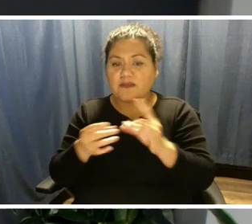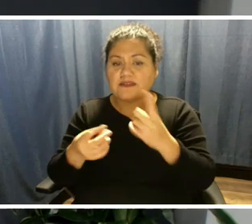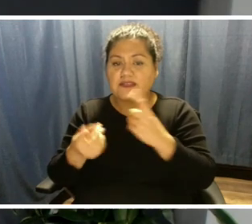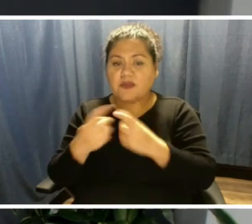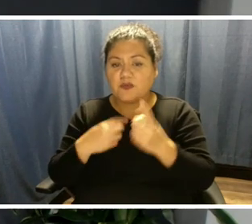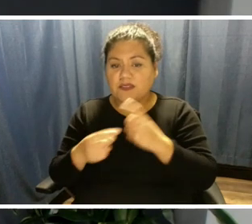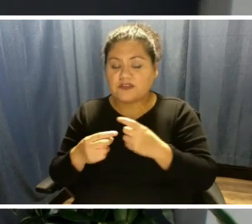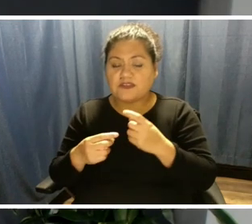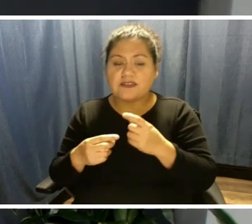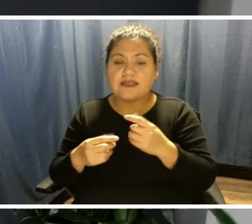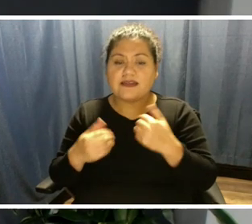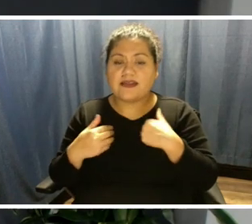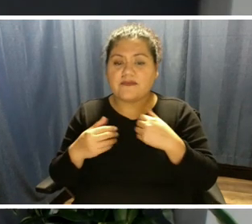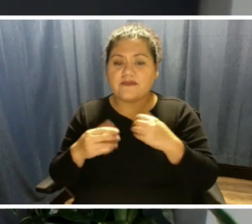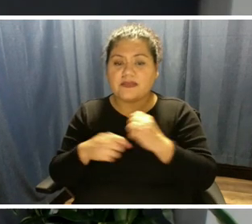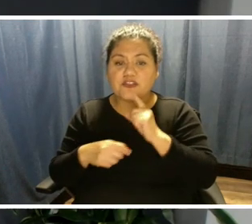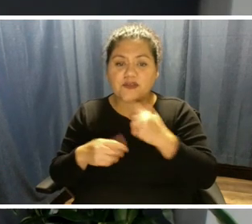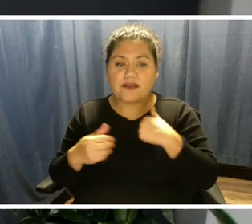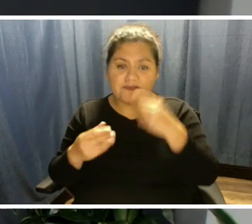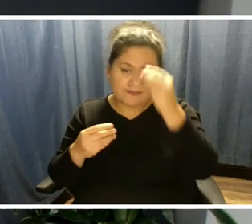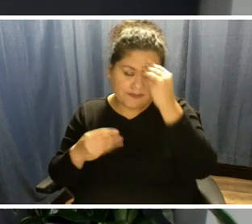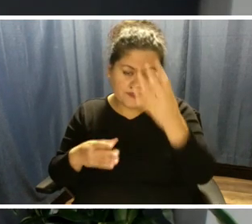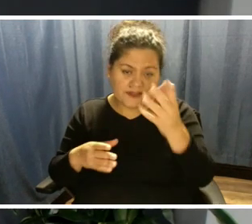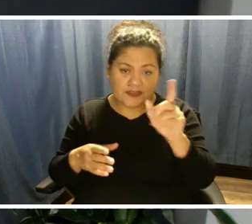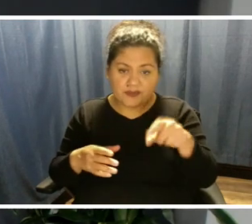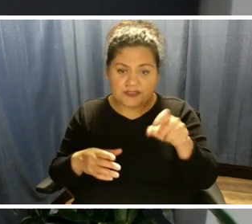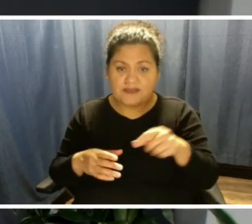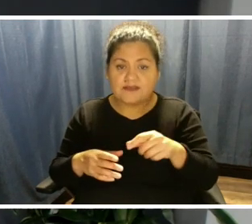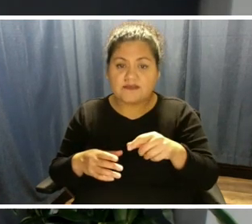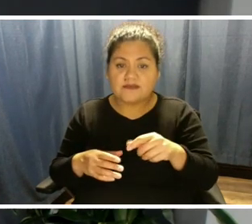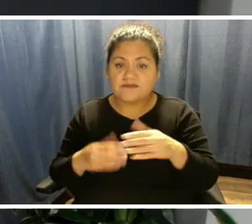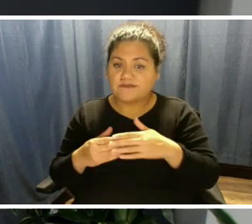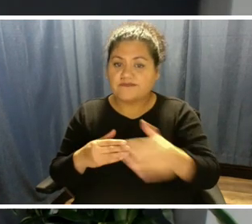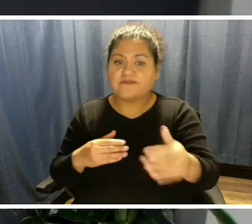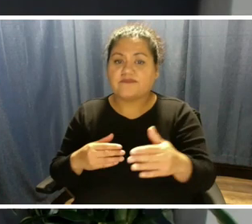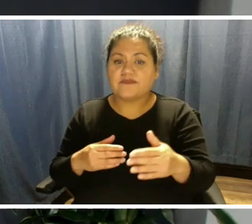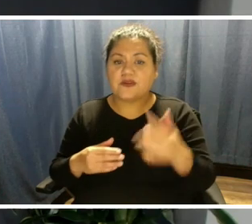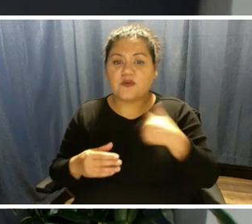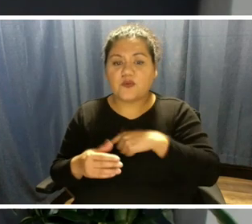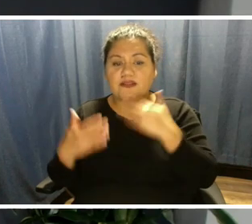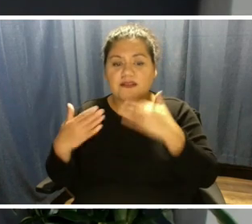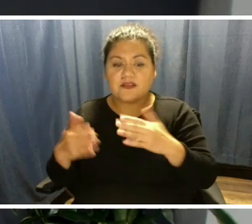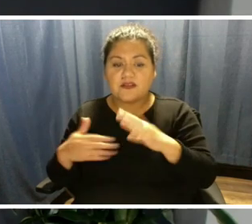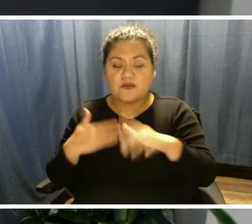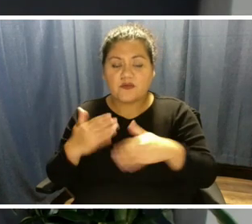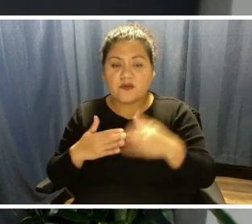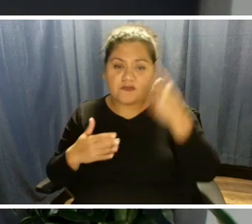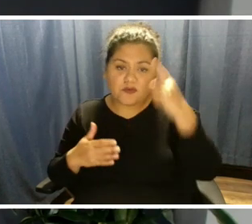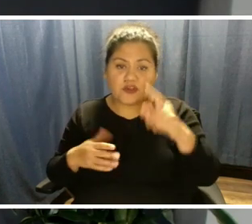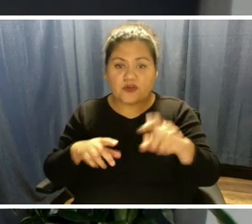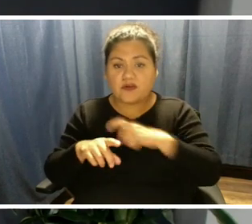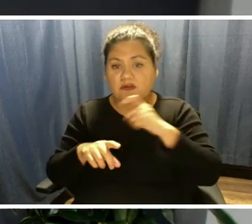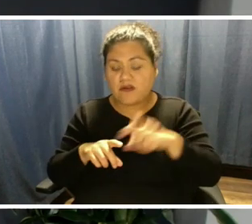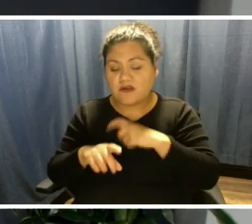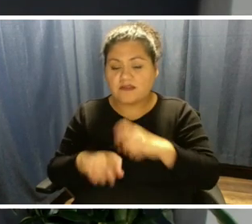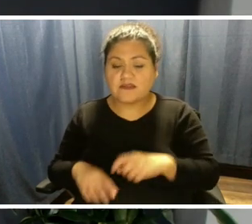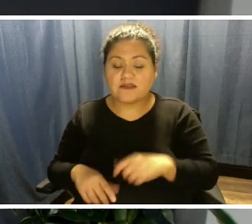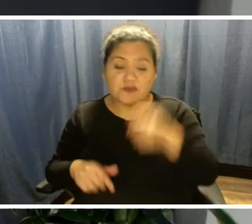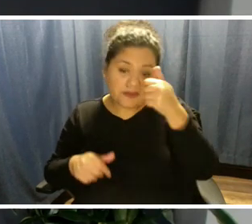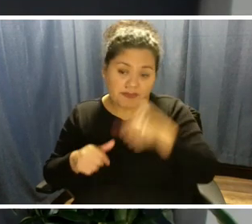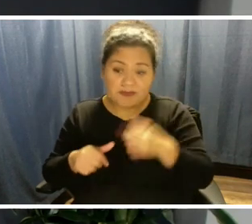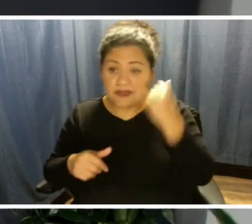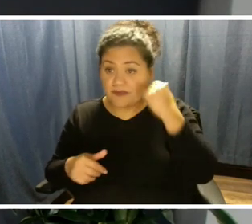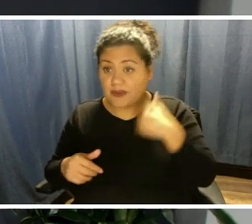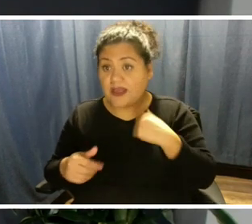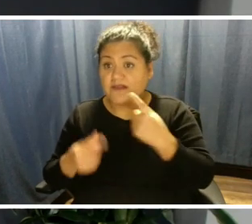information you need, the information you need going forward. So we do thank you all for your calls. Remember, if you have a question,